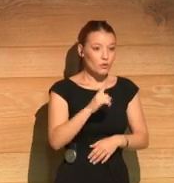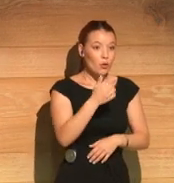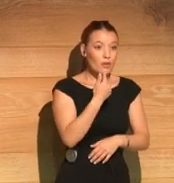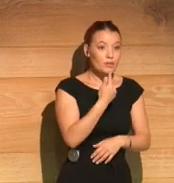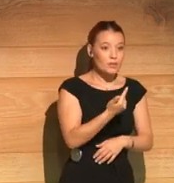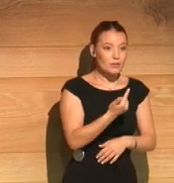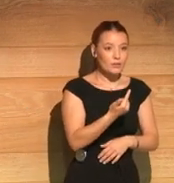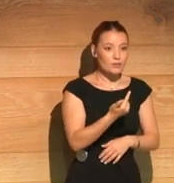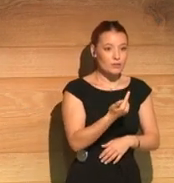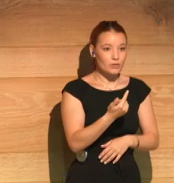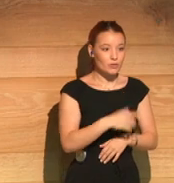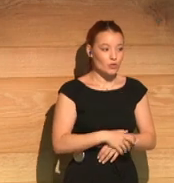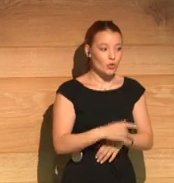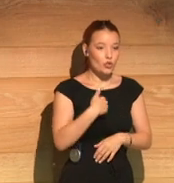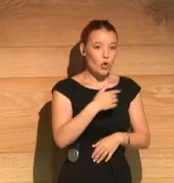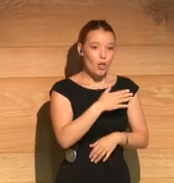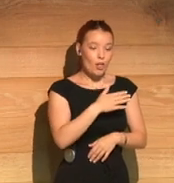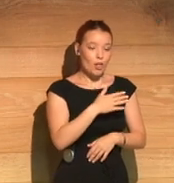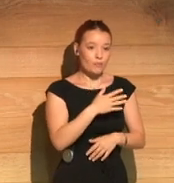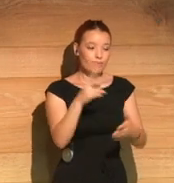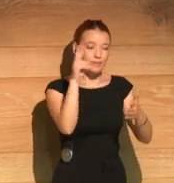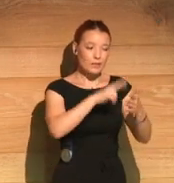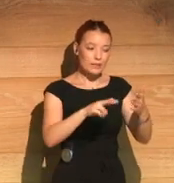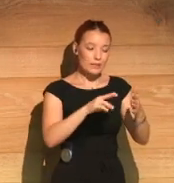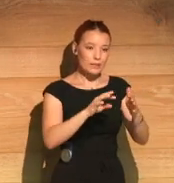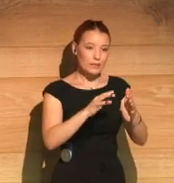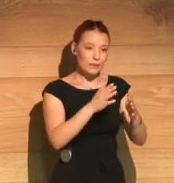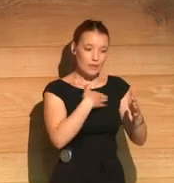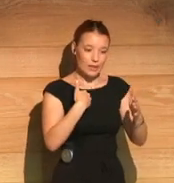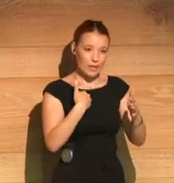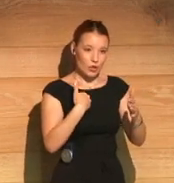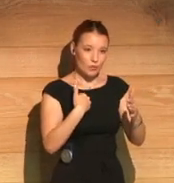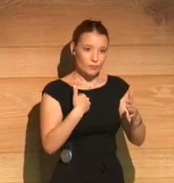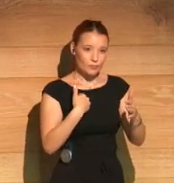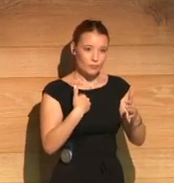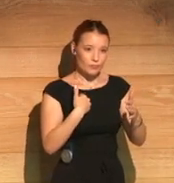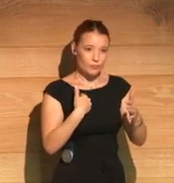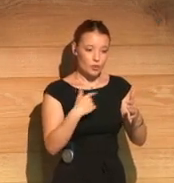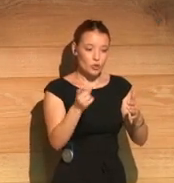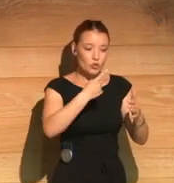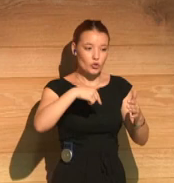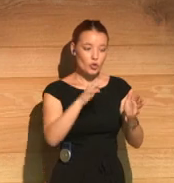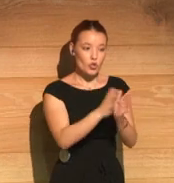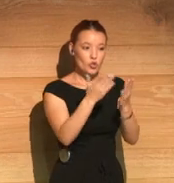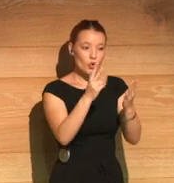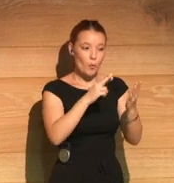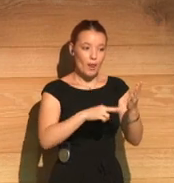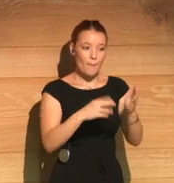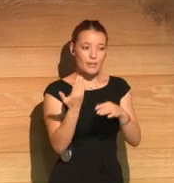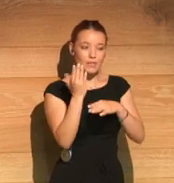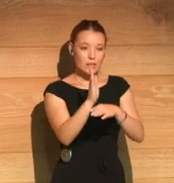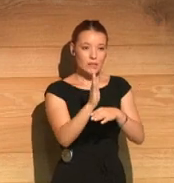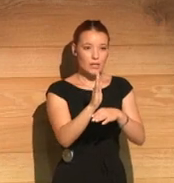Yes. And now I'd like to actually read a few things here.